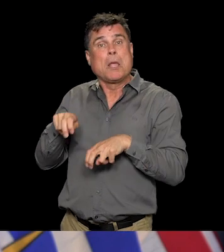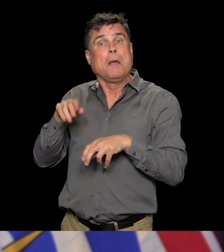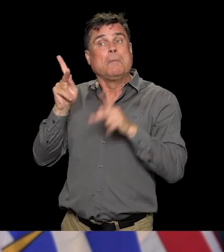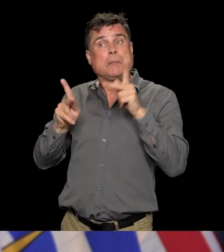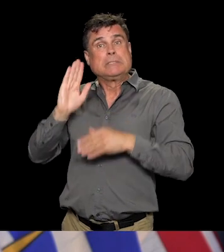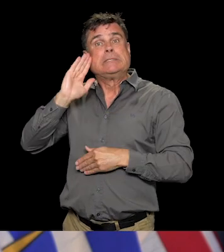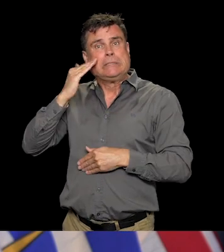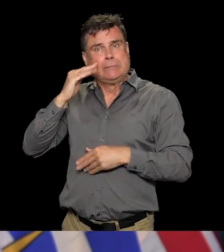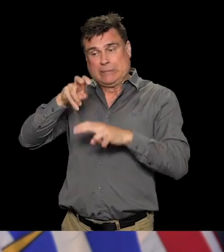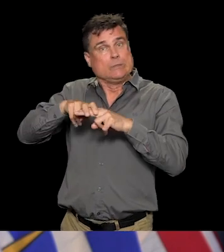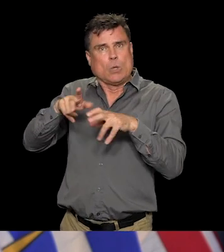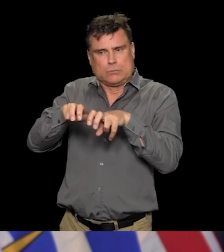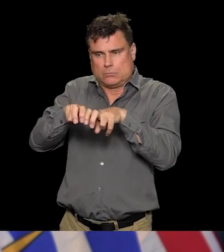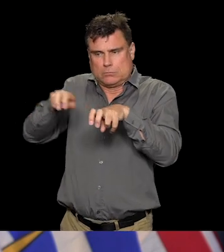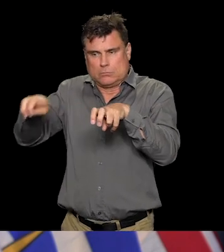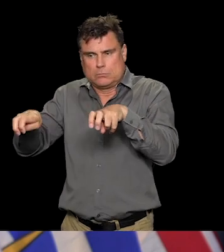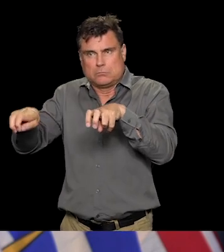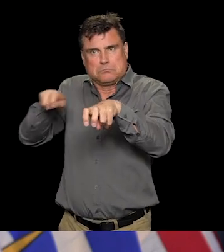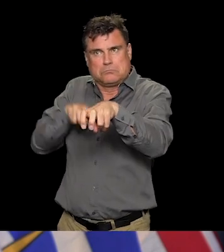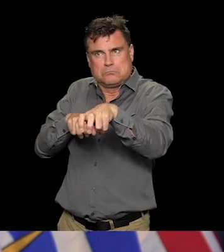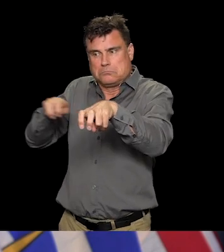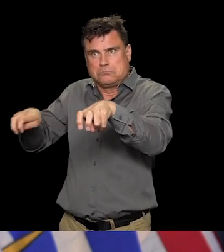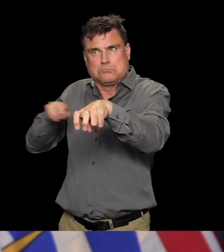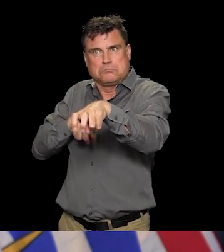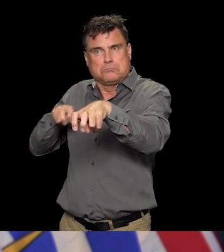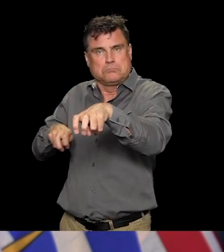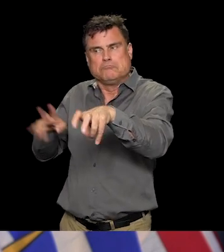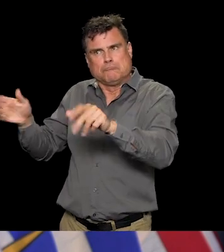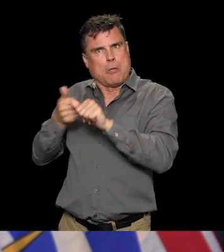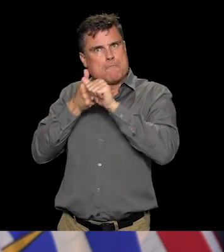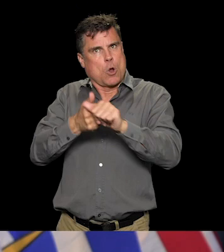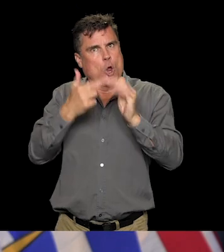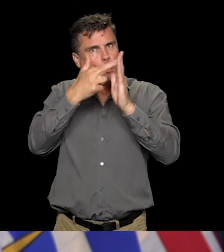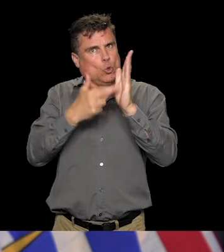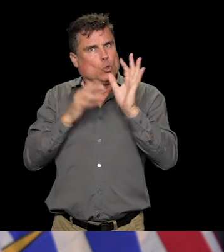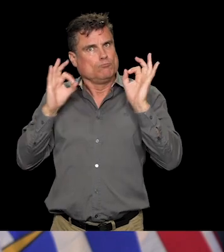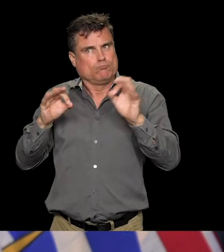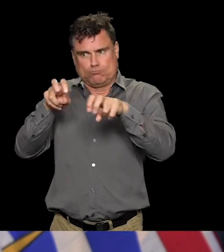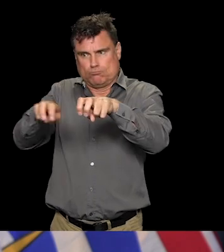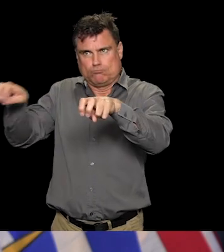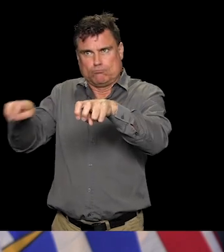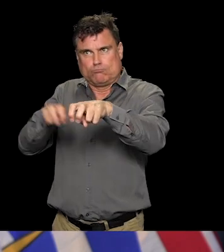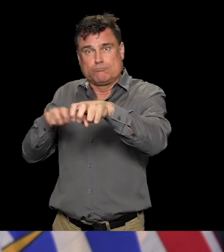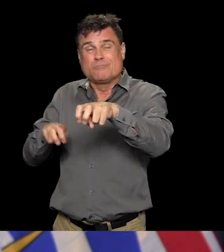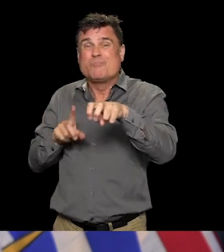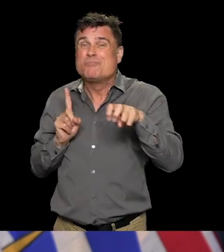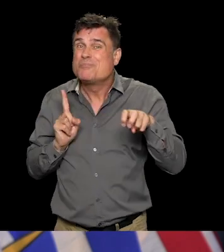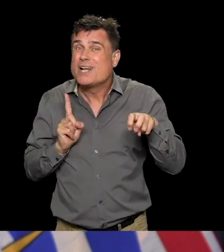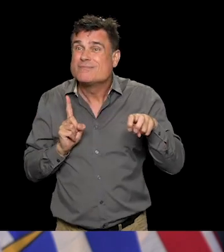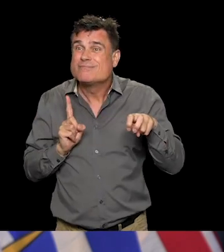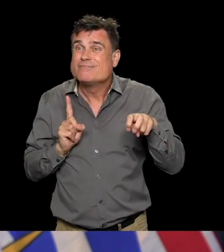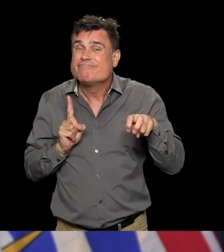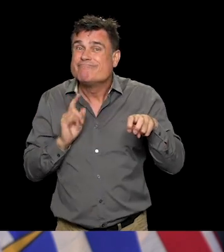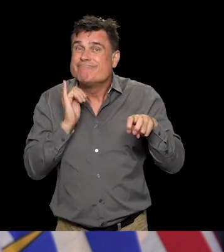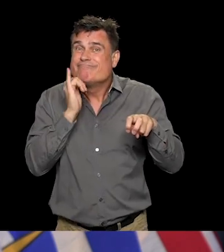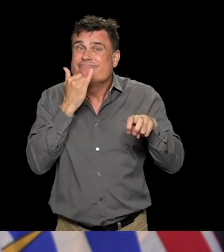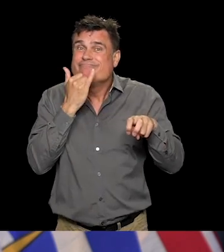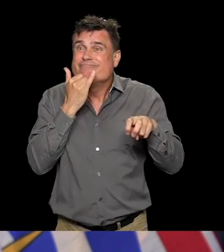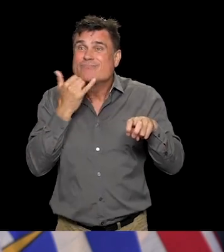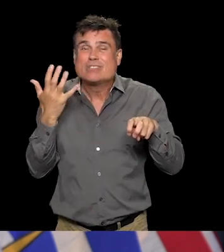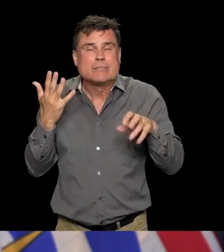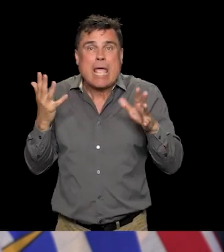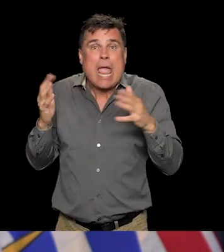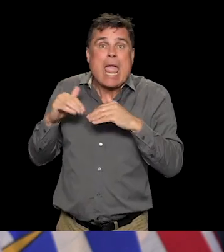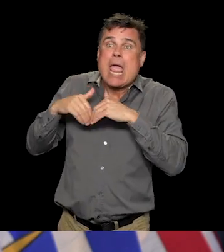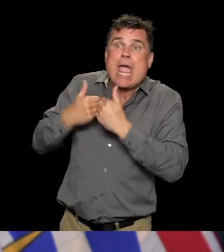congregants became ill and three people died. So, you know, these are the things that we're learning from that there are certain things that